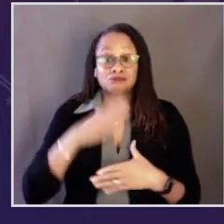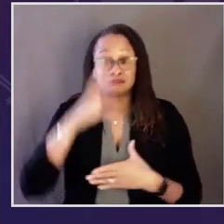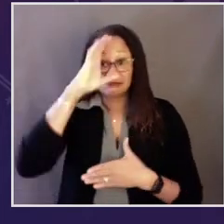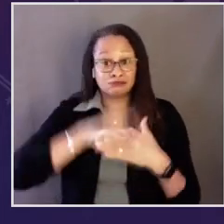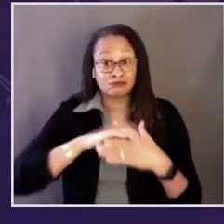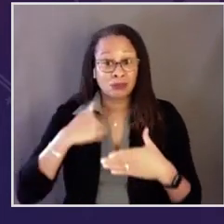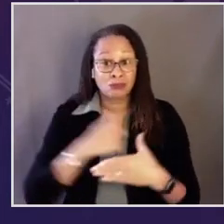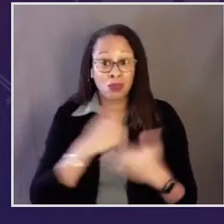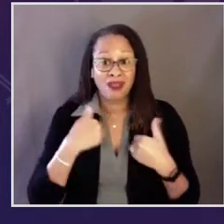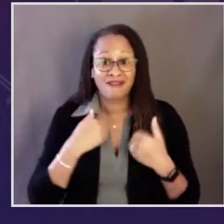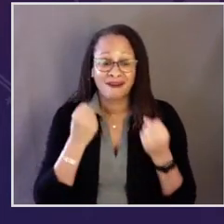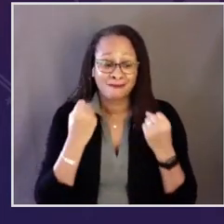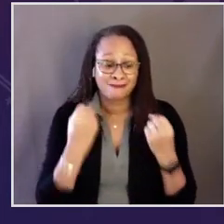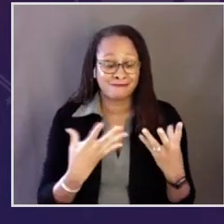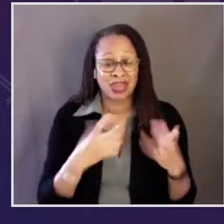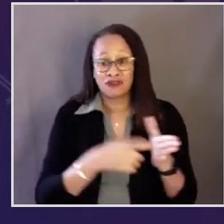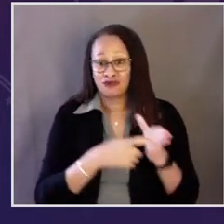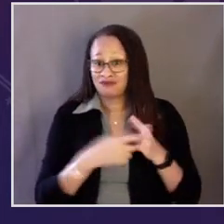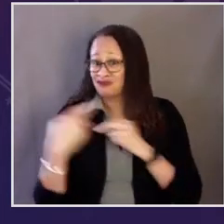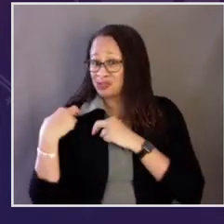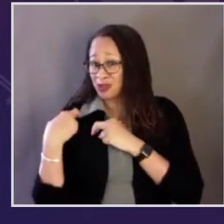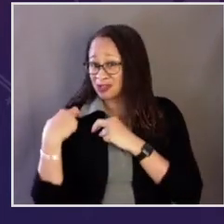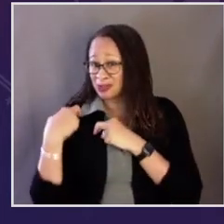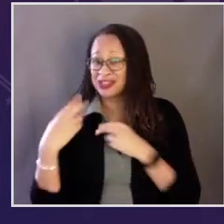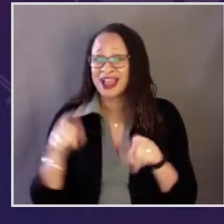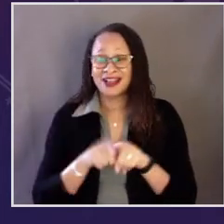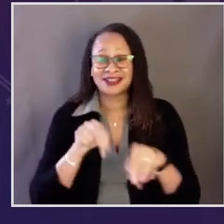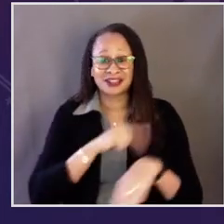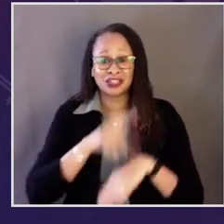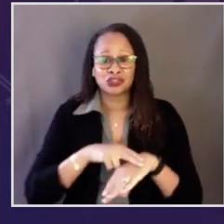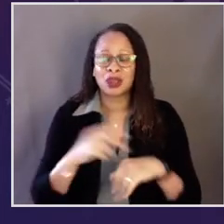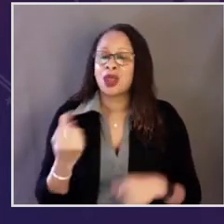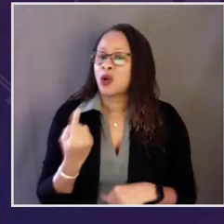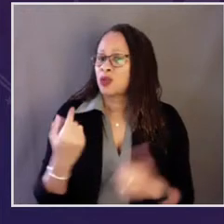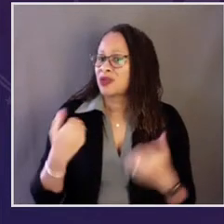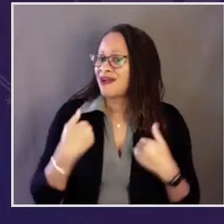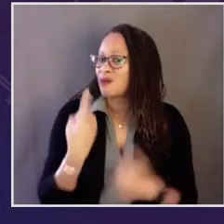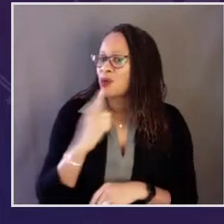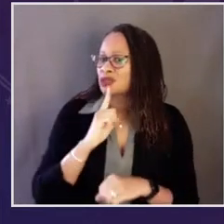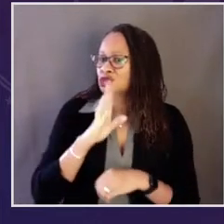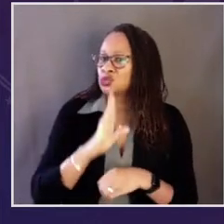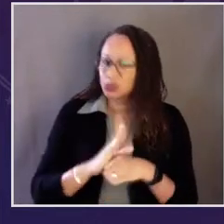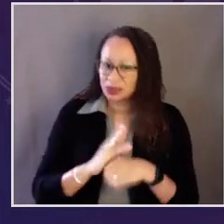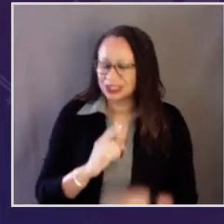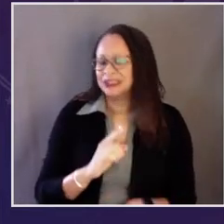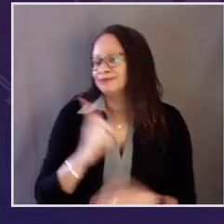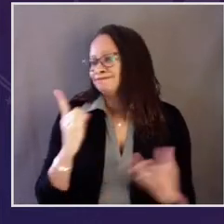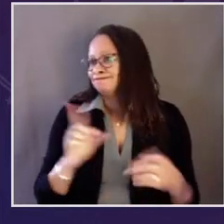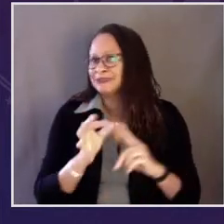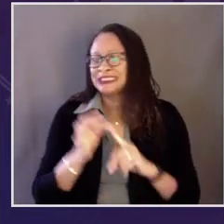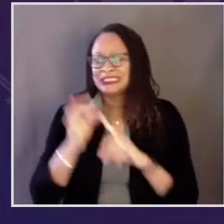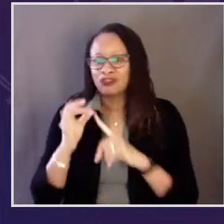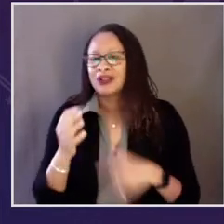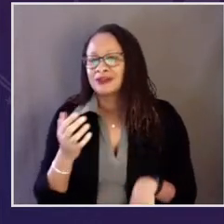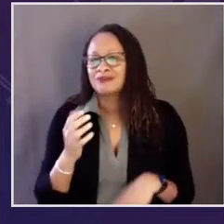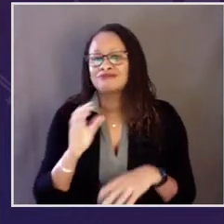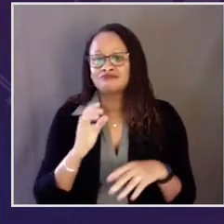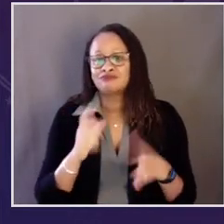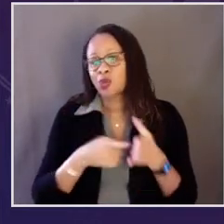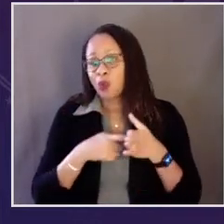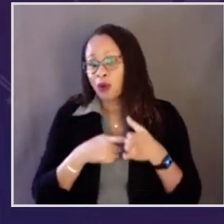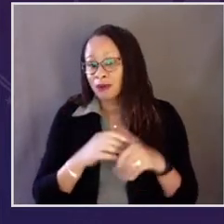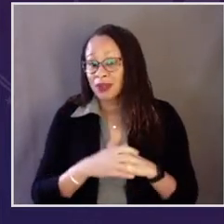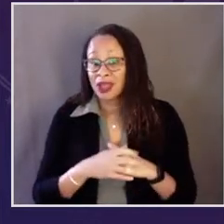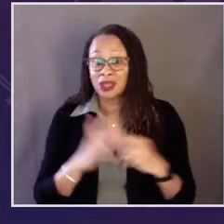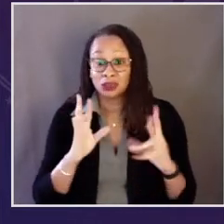I've known Dennis for a long time. He shares my belief that we have many obligations as a nation, but we have only one